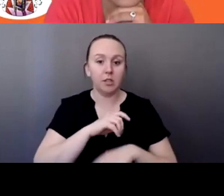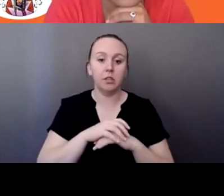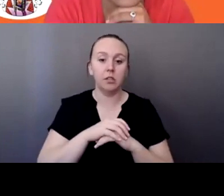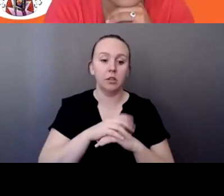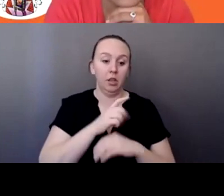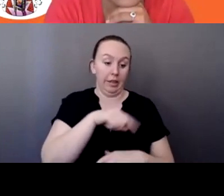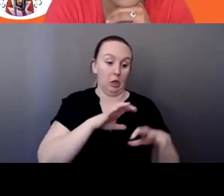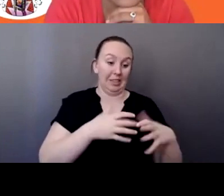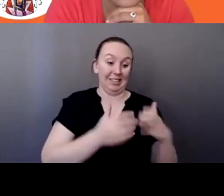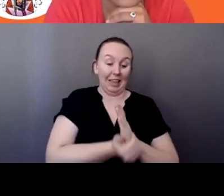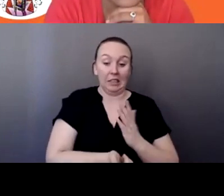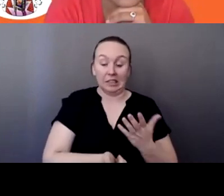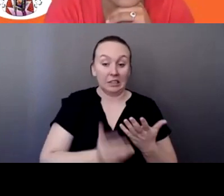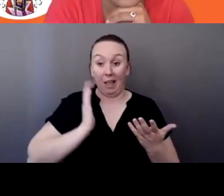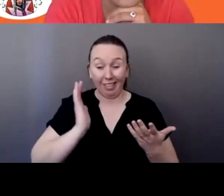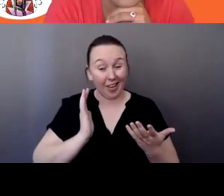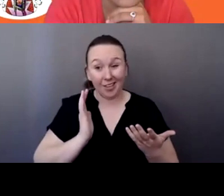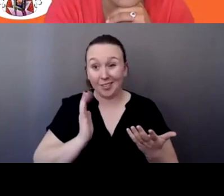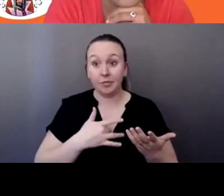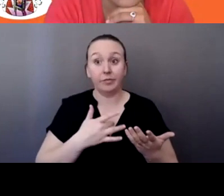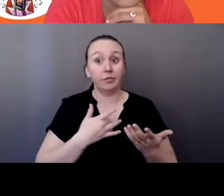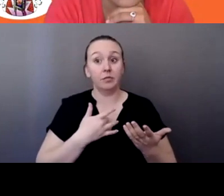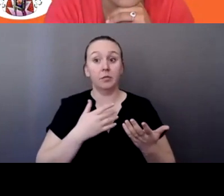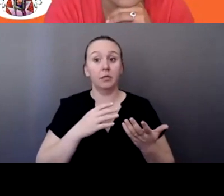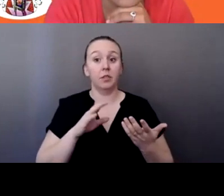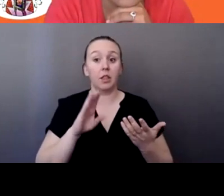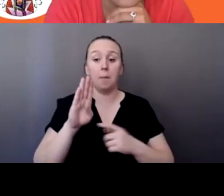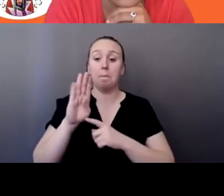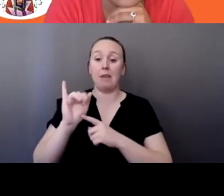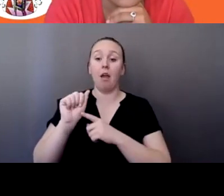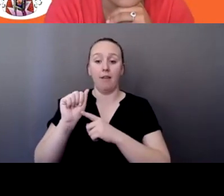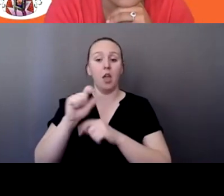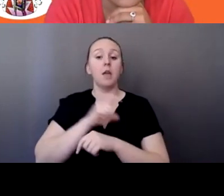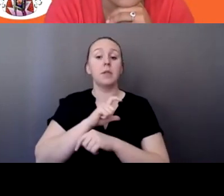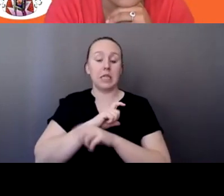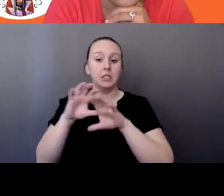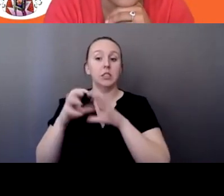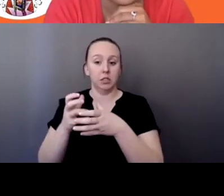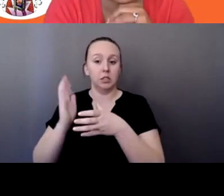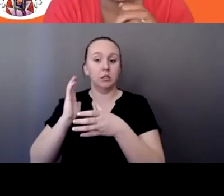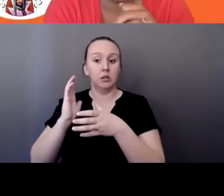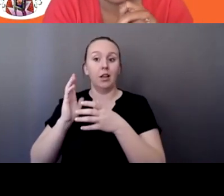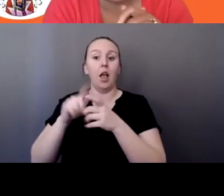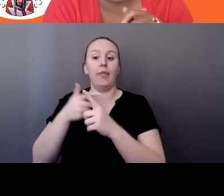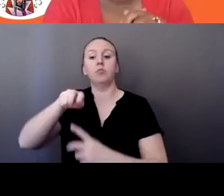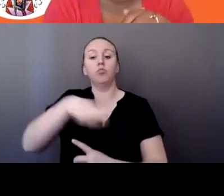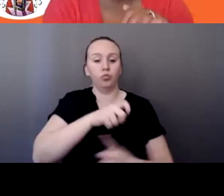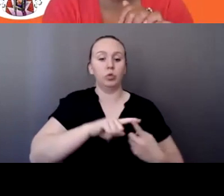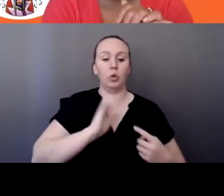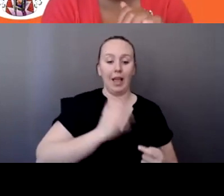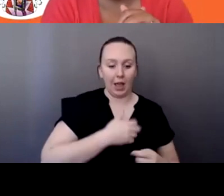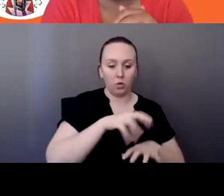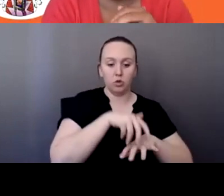um, it had went from a BIA police department to, um, our own tribal police that is